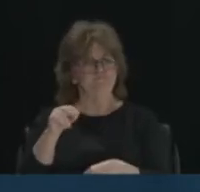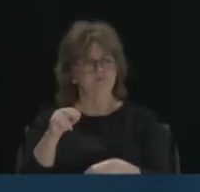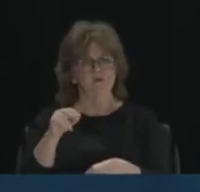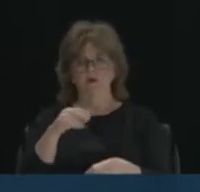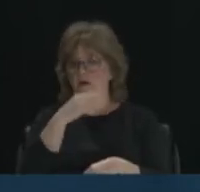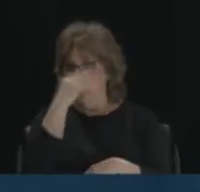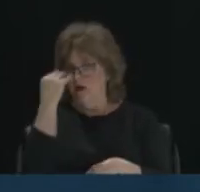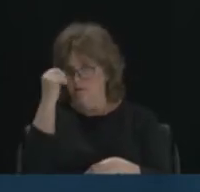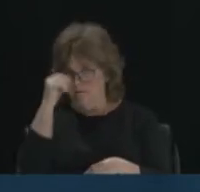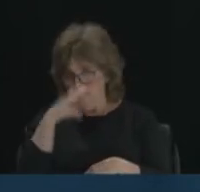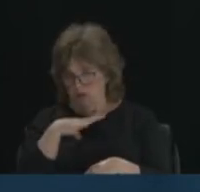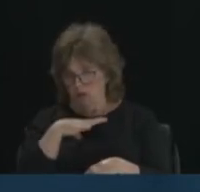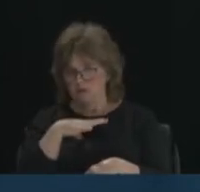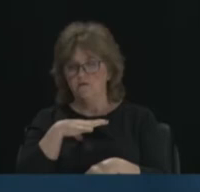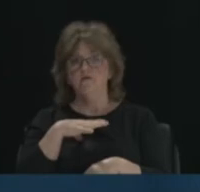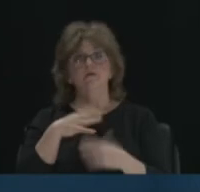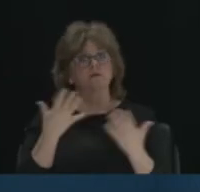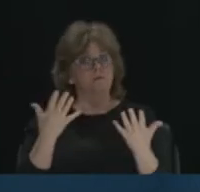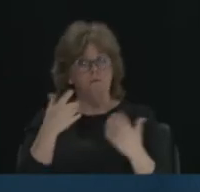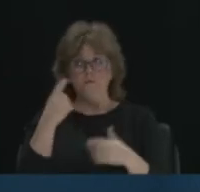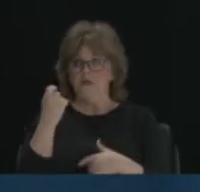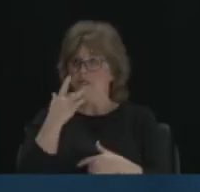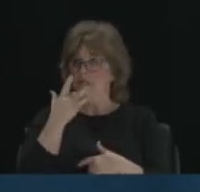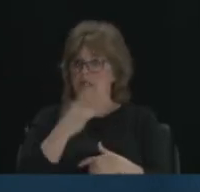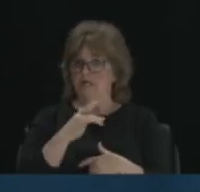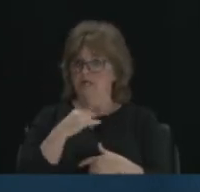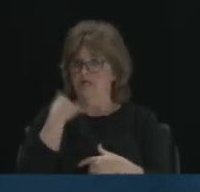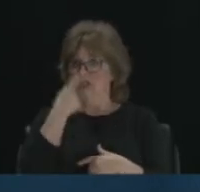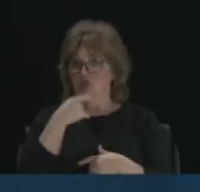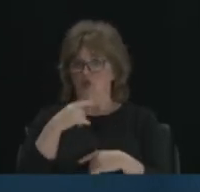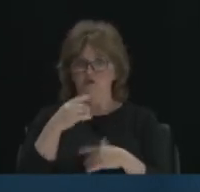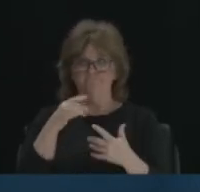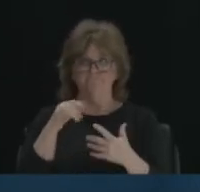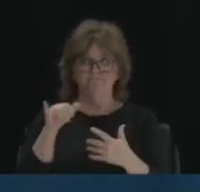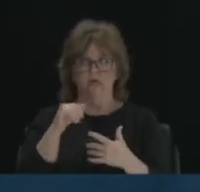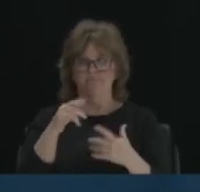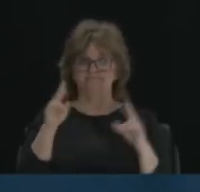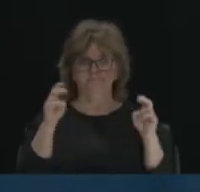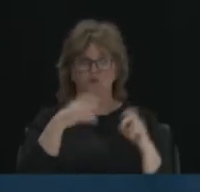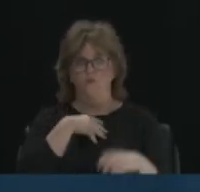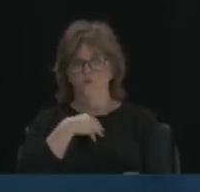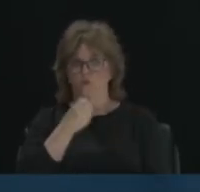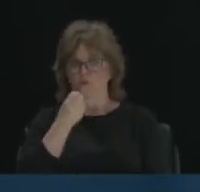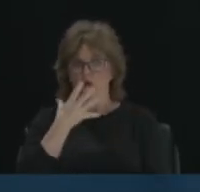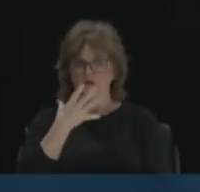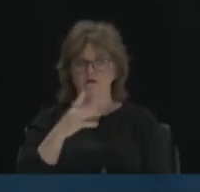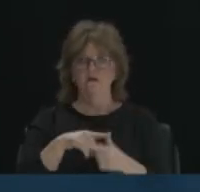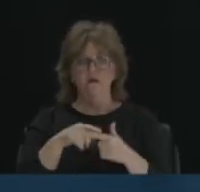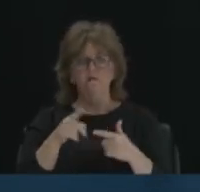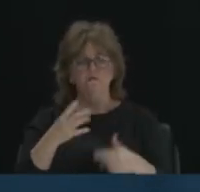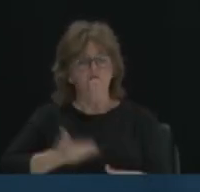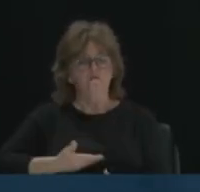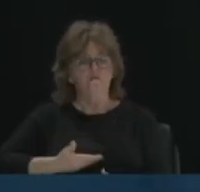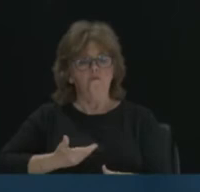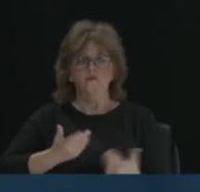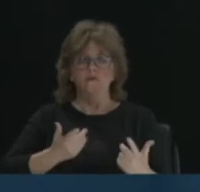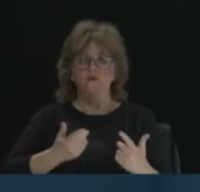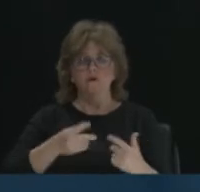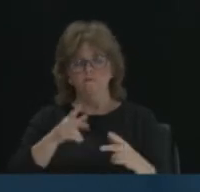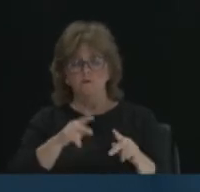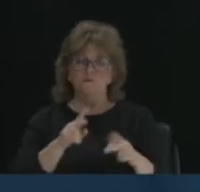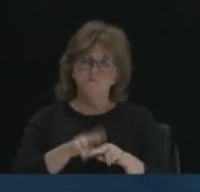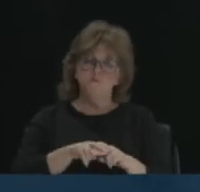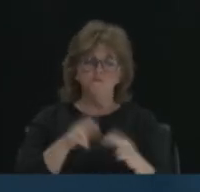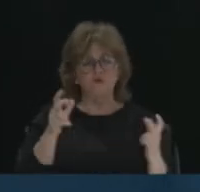a lot of people thought that he was white. So he was able to get indoors, listen to the game plans and the strategies planned against African-Americans